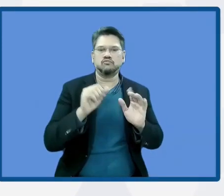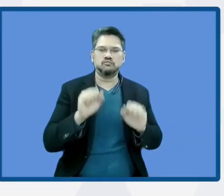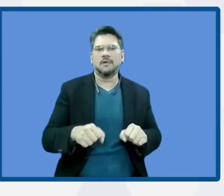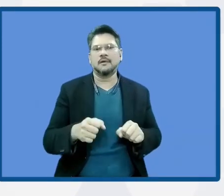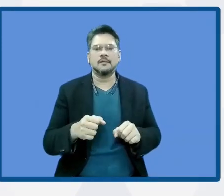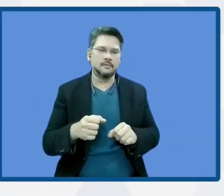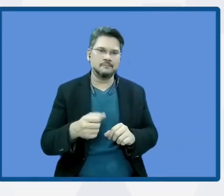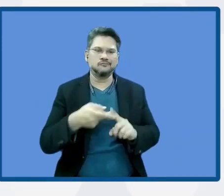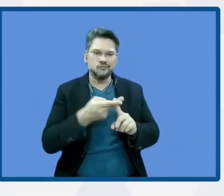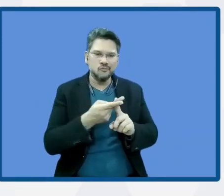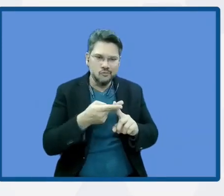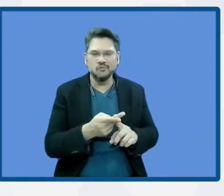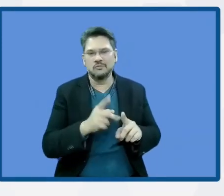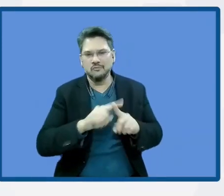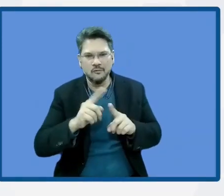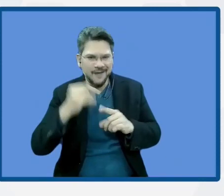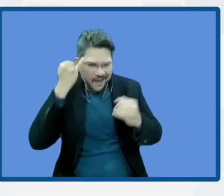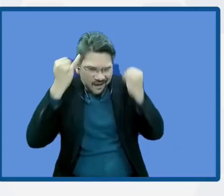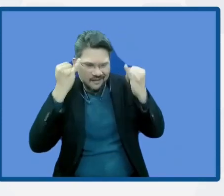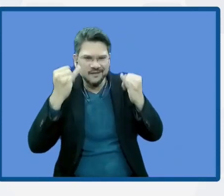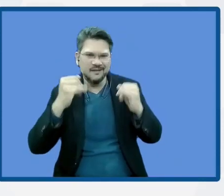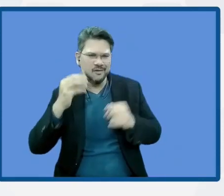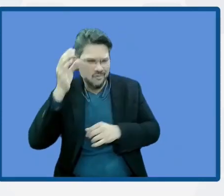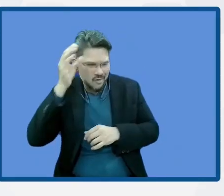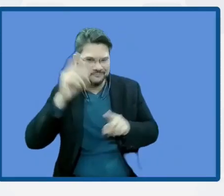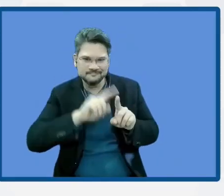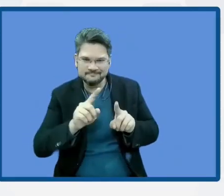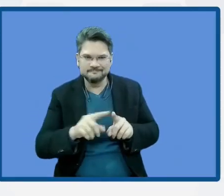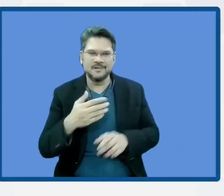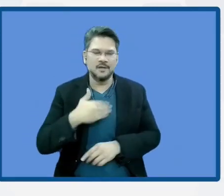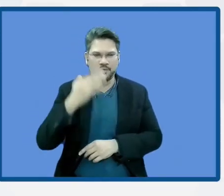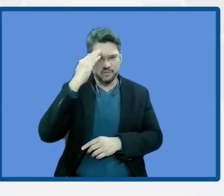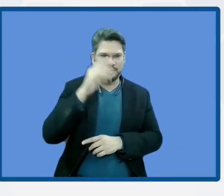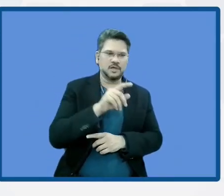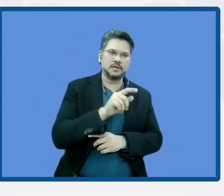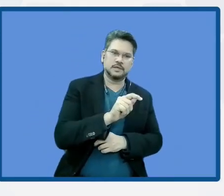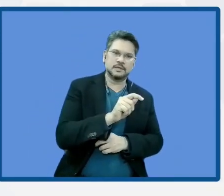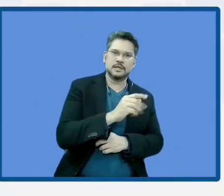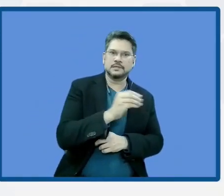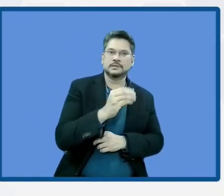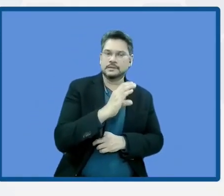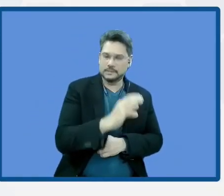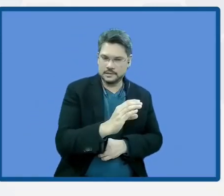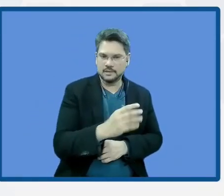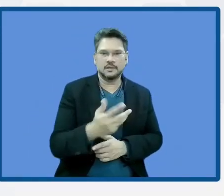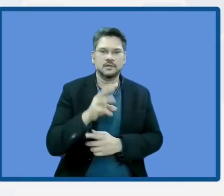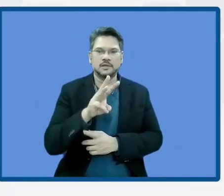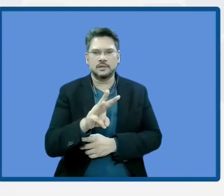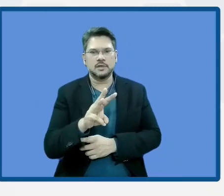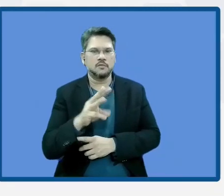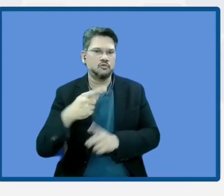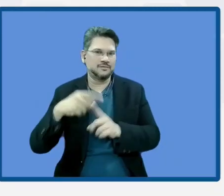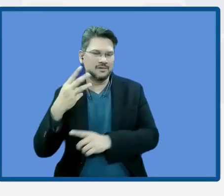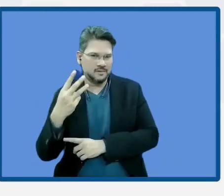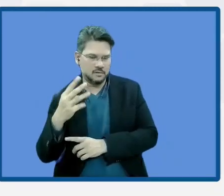and concepts. We know we have TNC has a tool, WB and WNW has, sorry